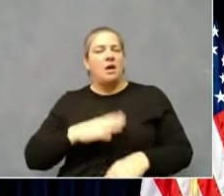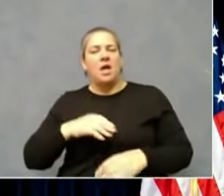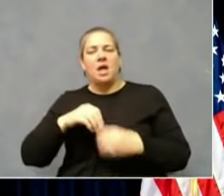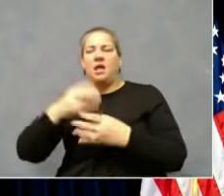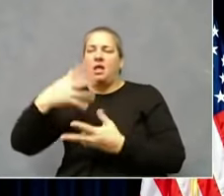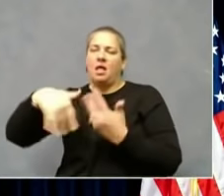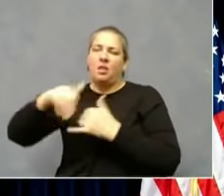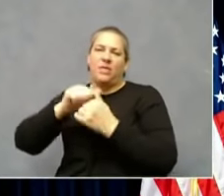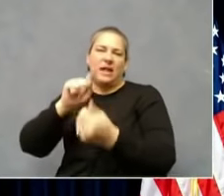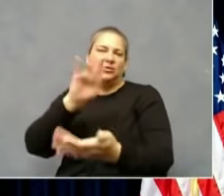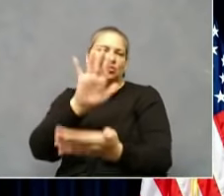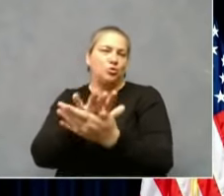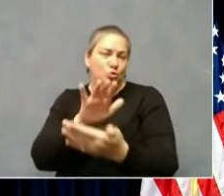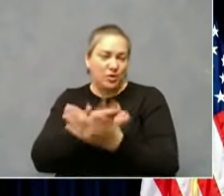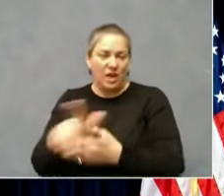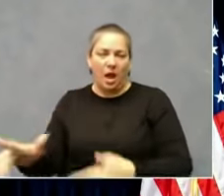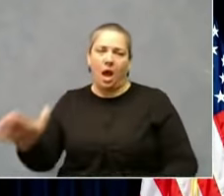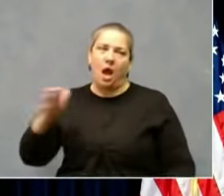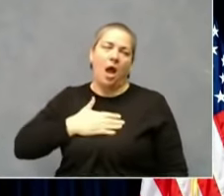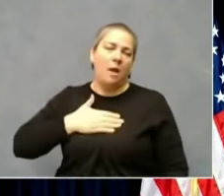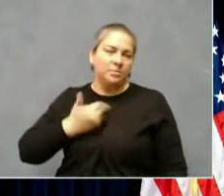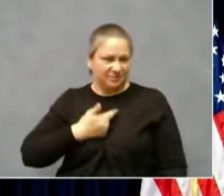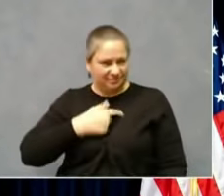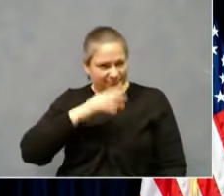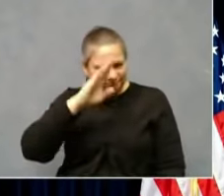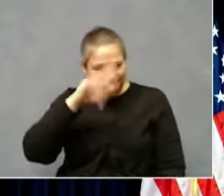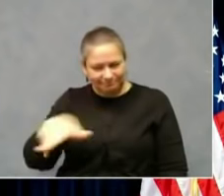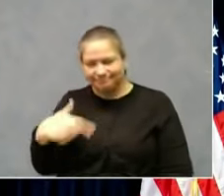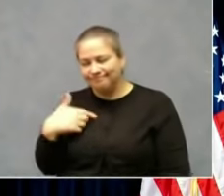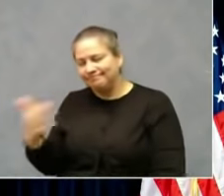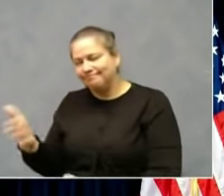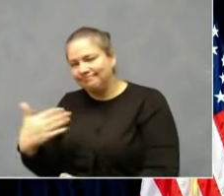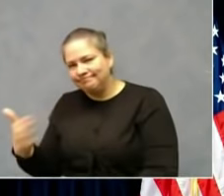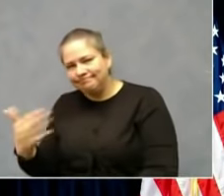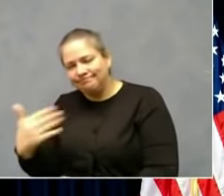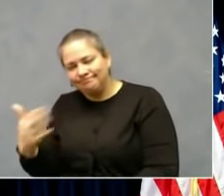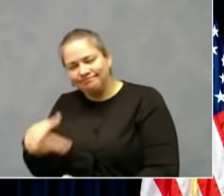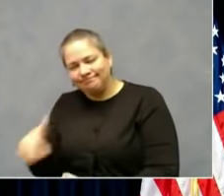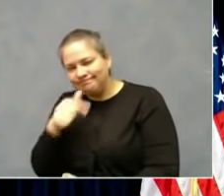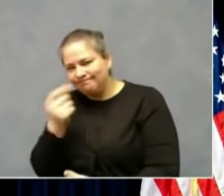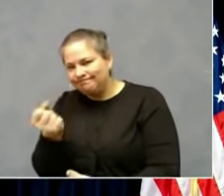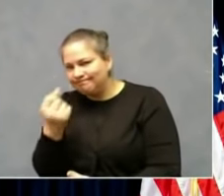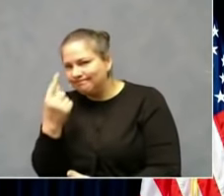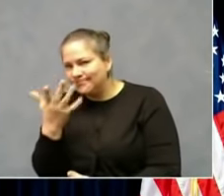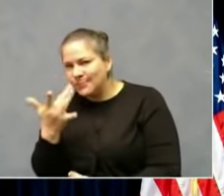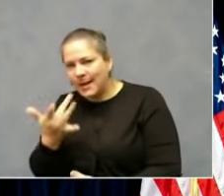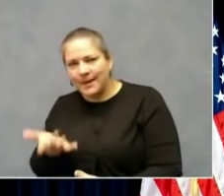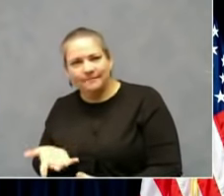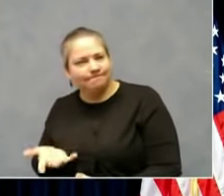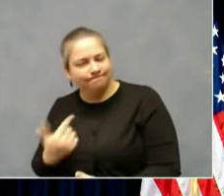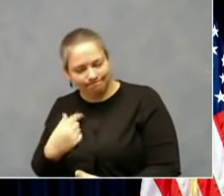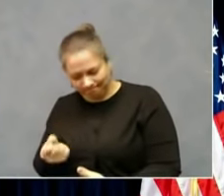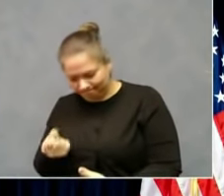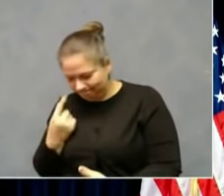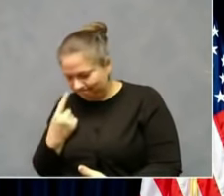are upset. And when they don't understand. And I also know what happens if we don't take the steps that it takes to defeat